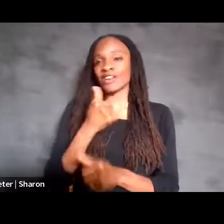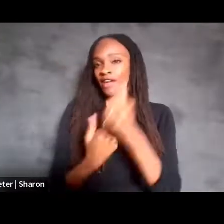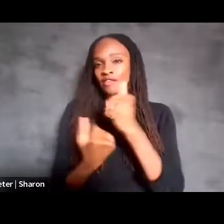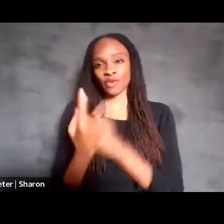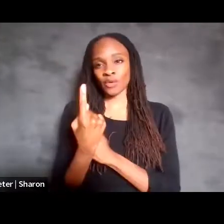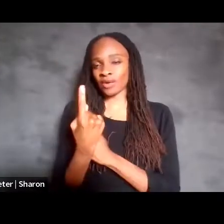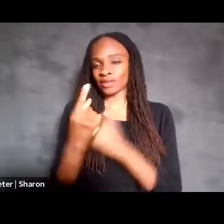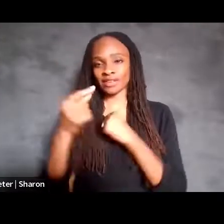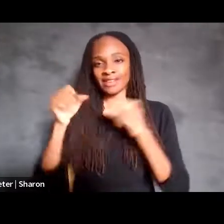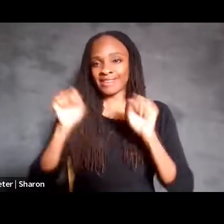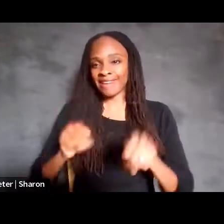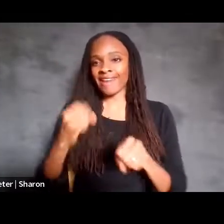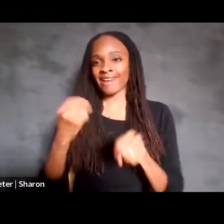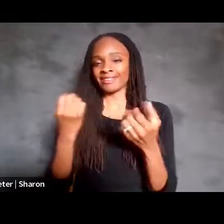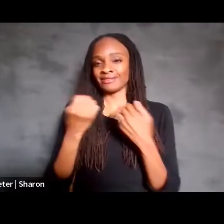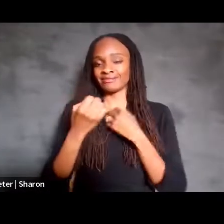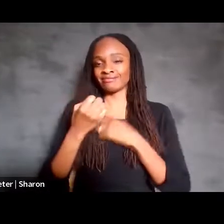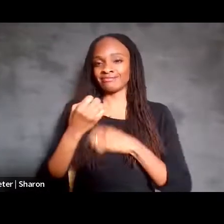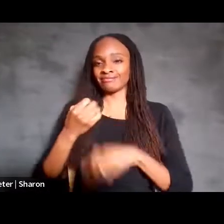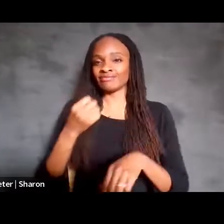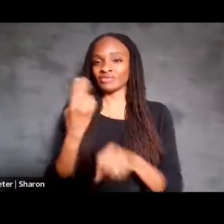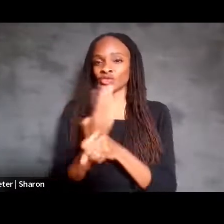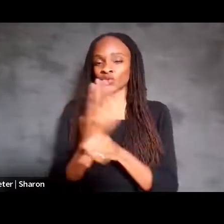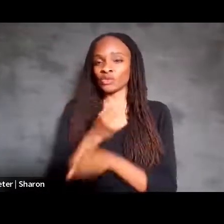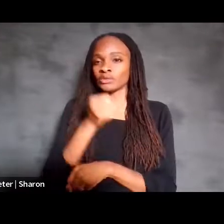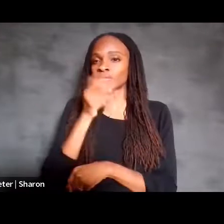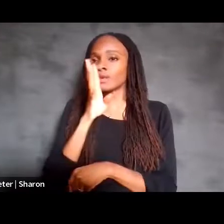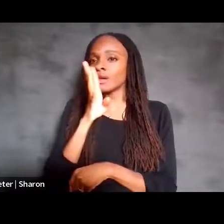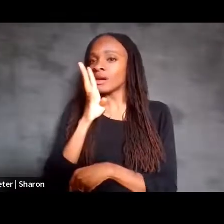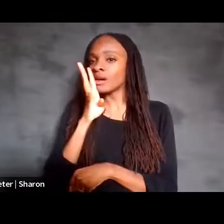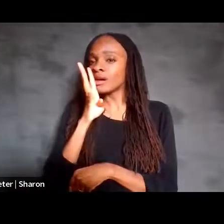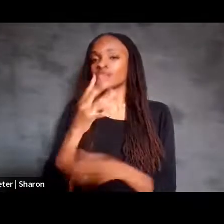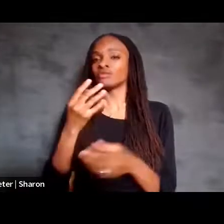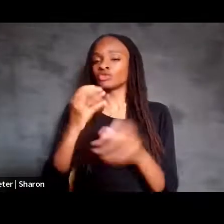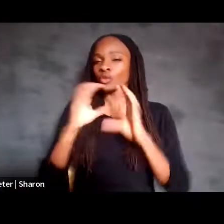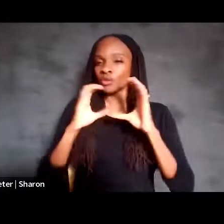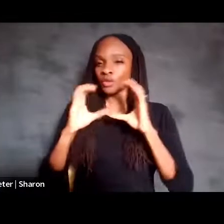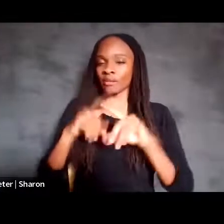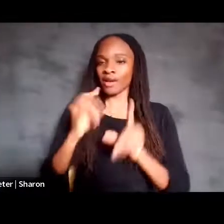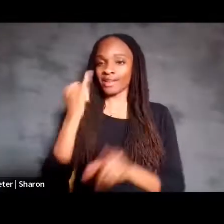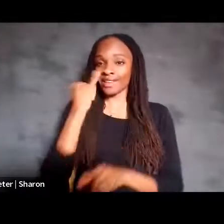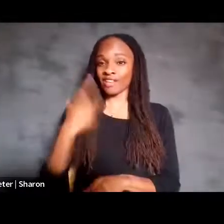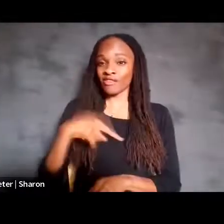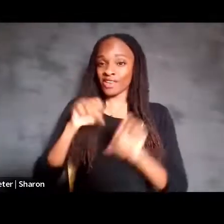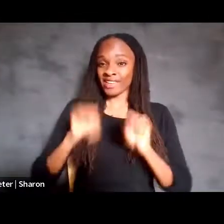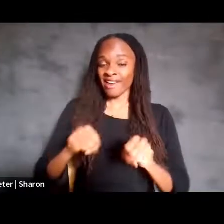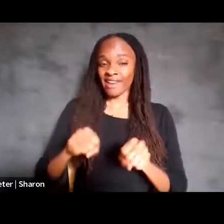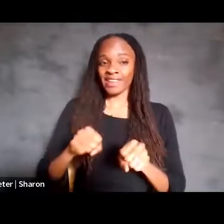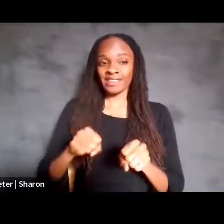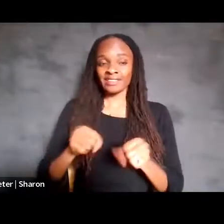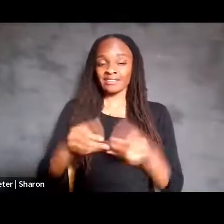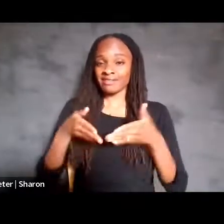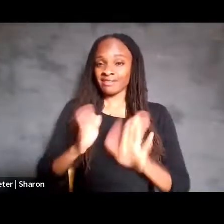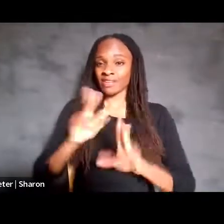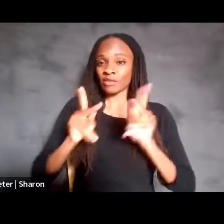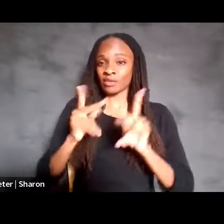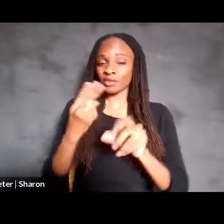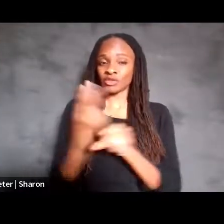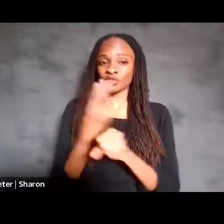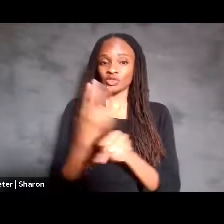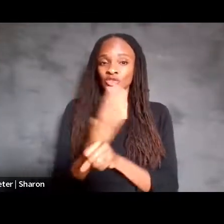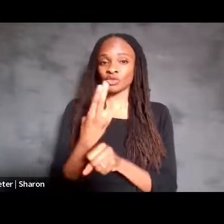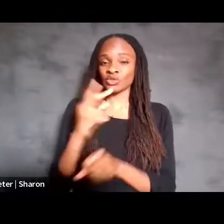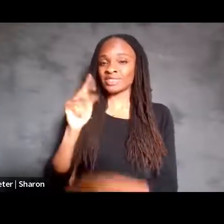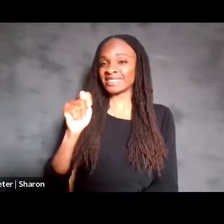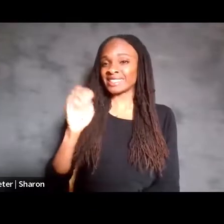to use speech to communicate, but if everyone can, if we can re-enable people to use attempts to speak